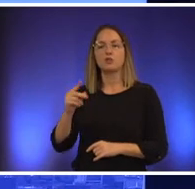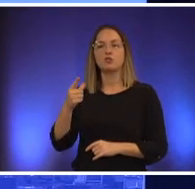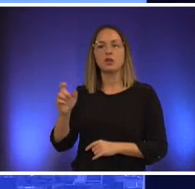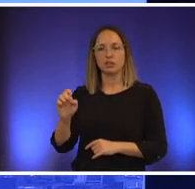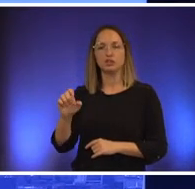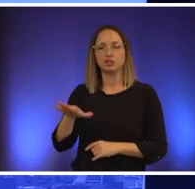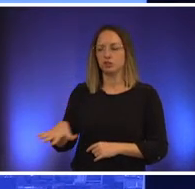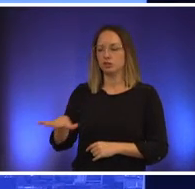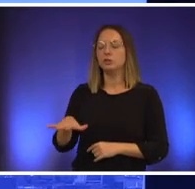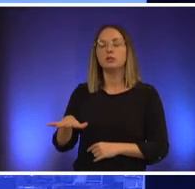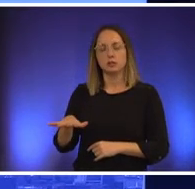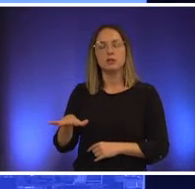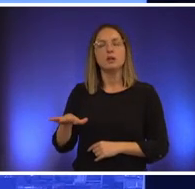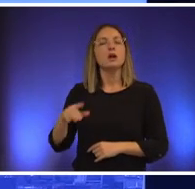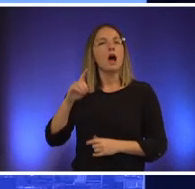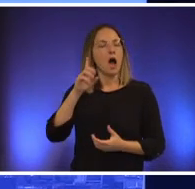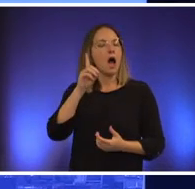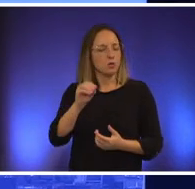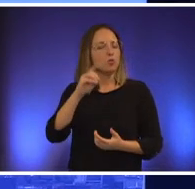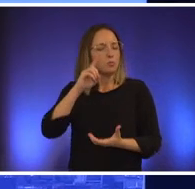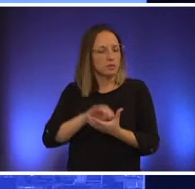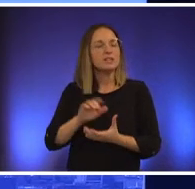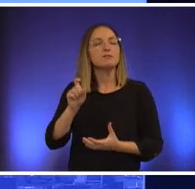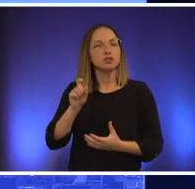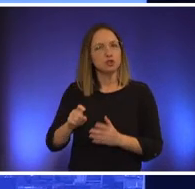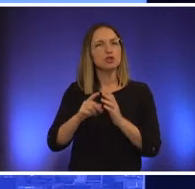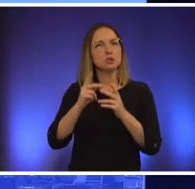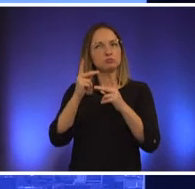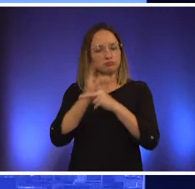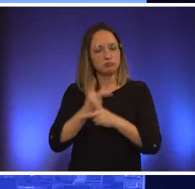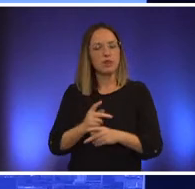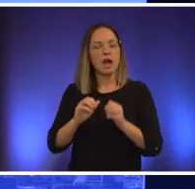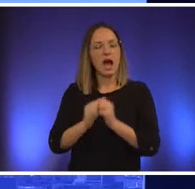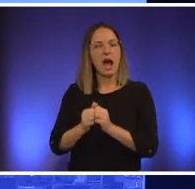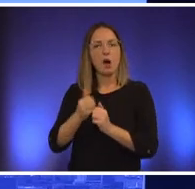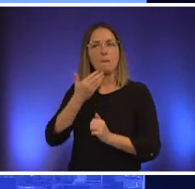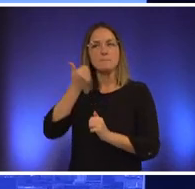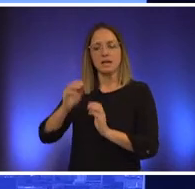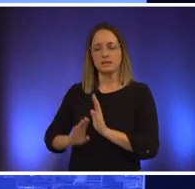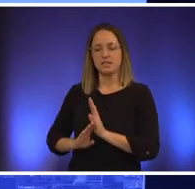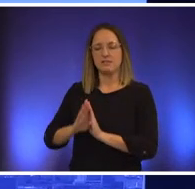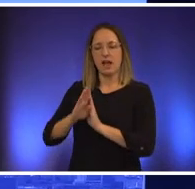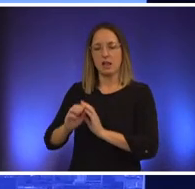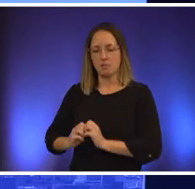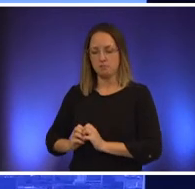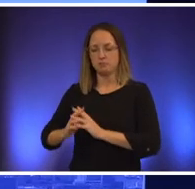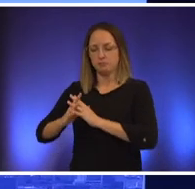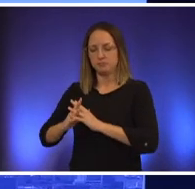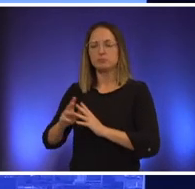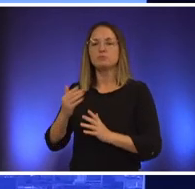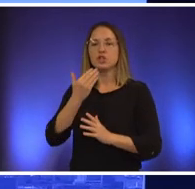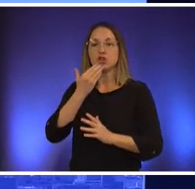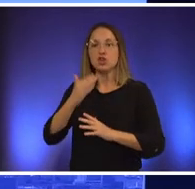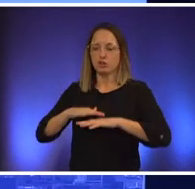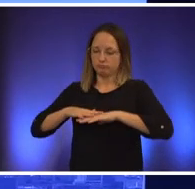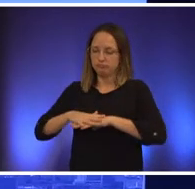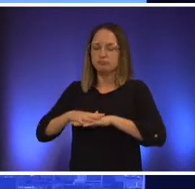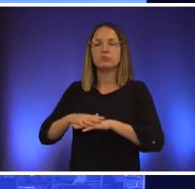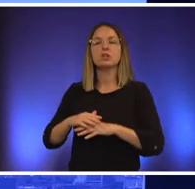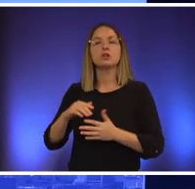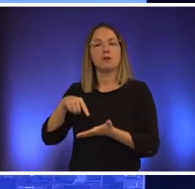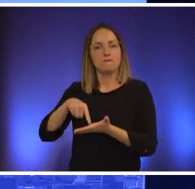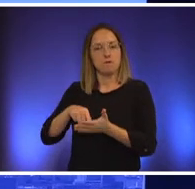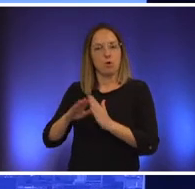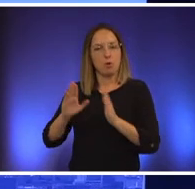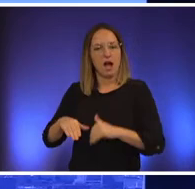we ought to figure out how we can best develop that with the kind of density that provides a lot of affordable housing and that's